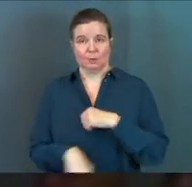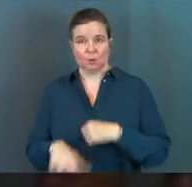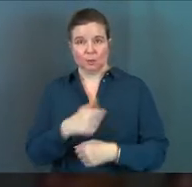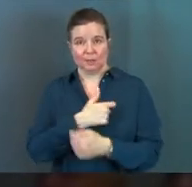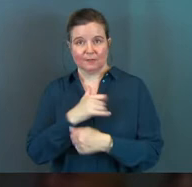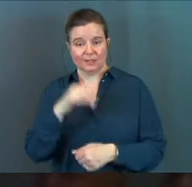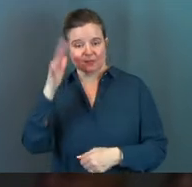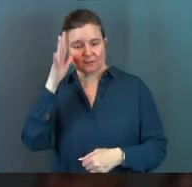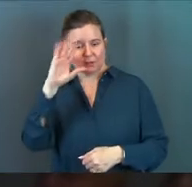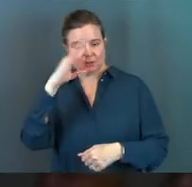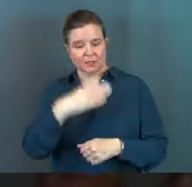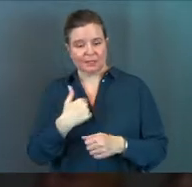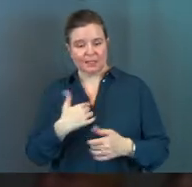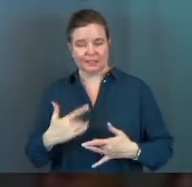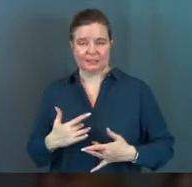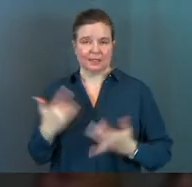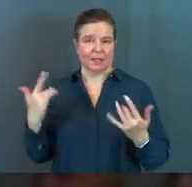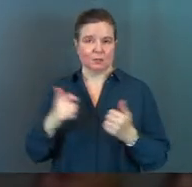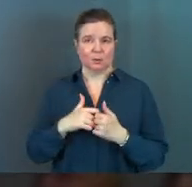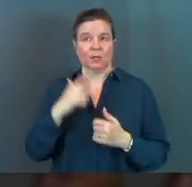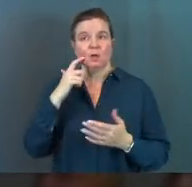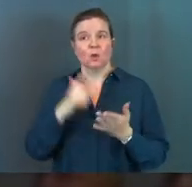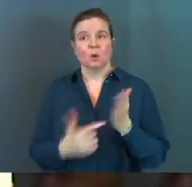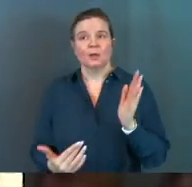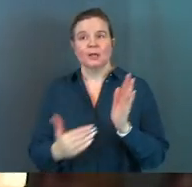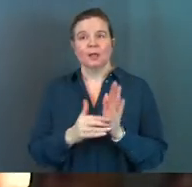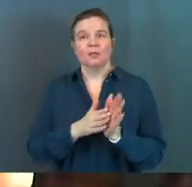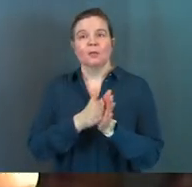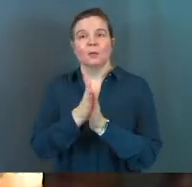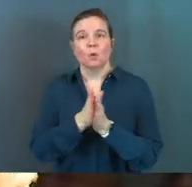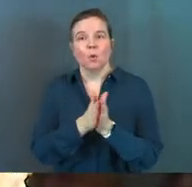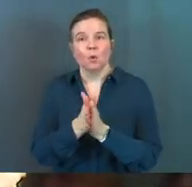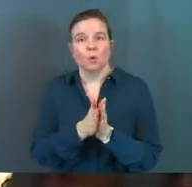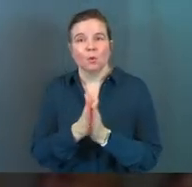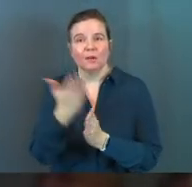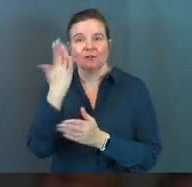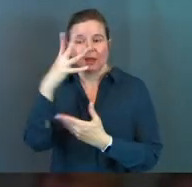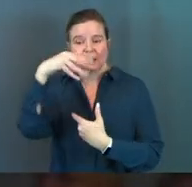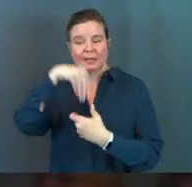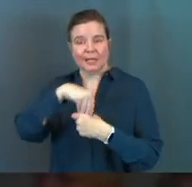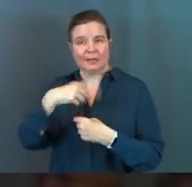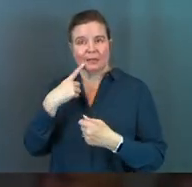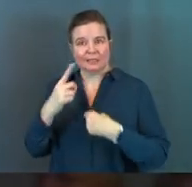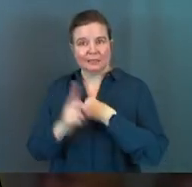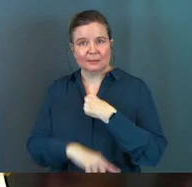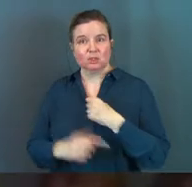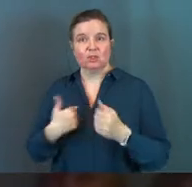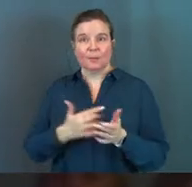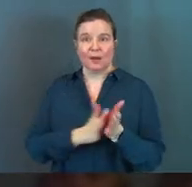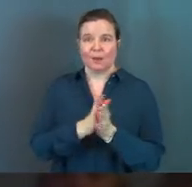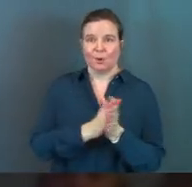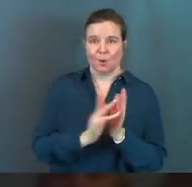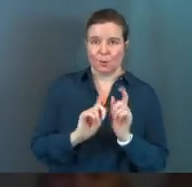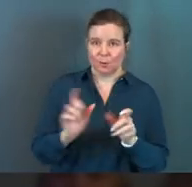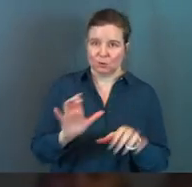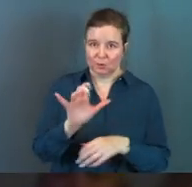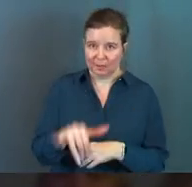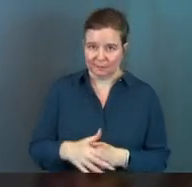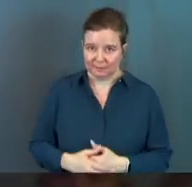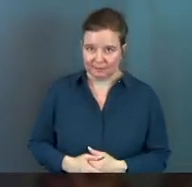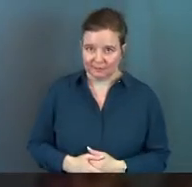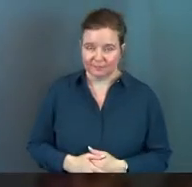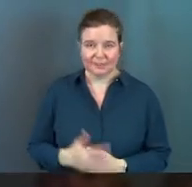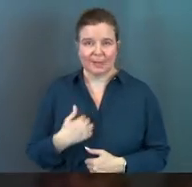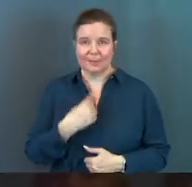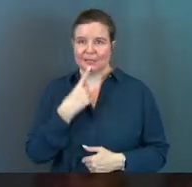loves as a father, the son that he delights in. Notice again the motives of God in his discipline. Those should be our motives when we do this.